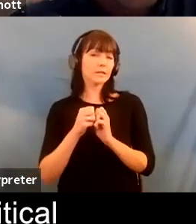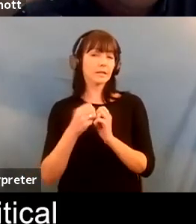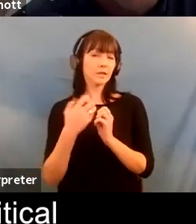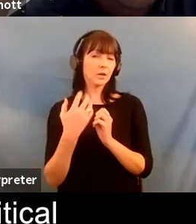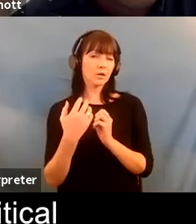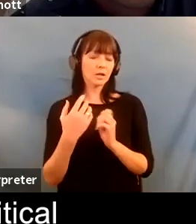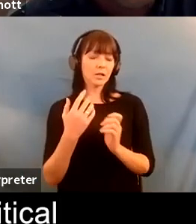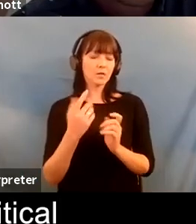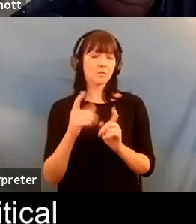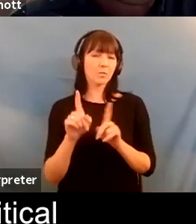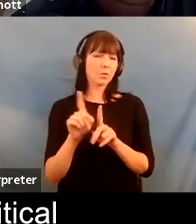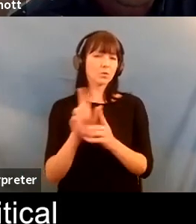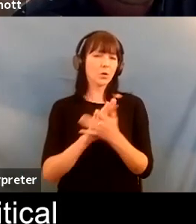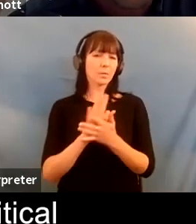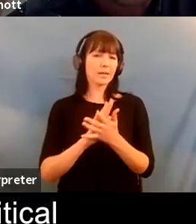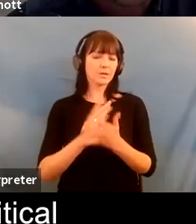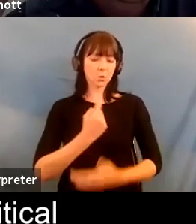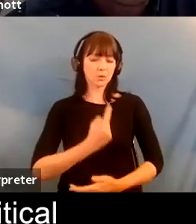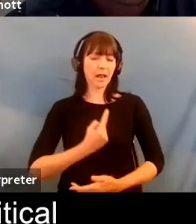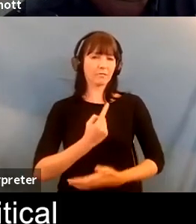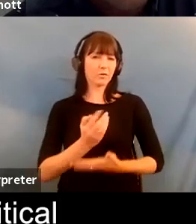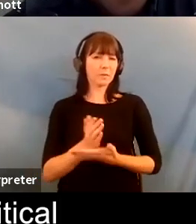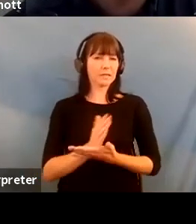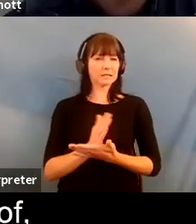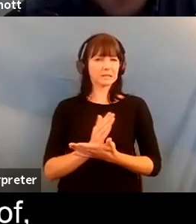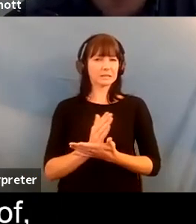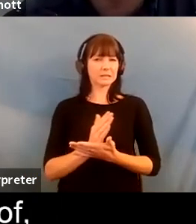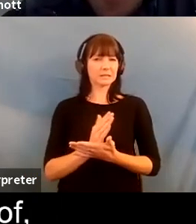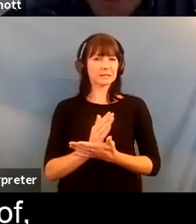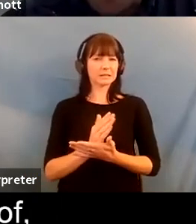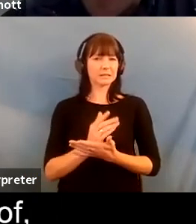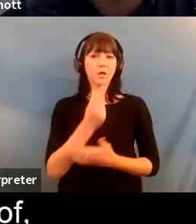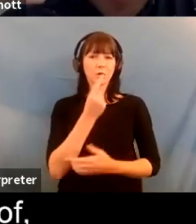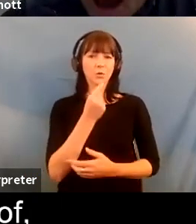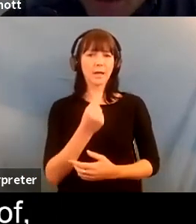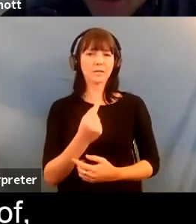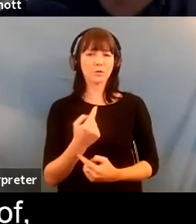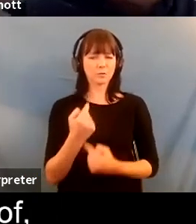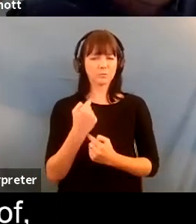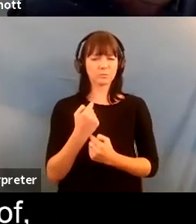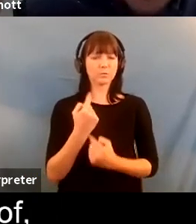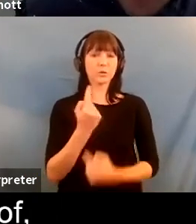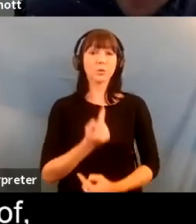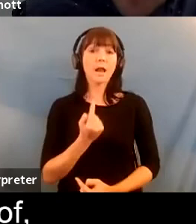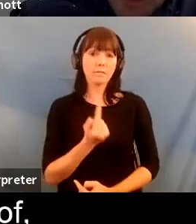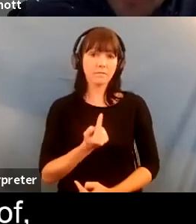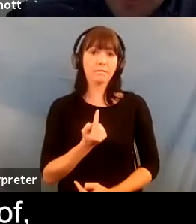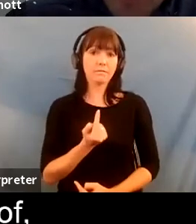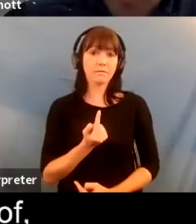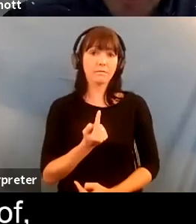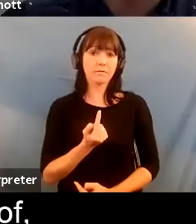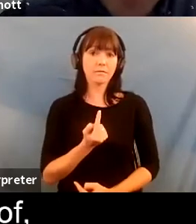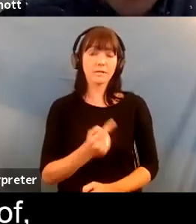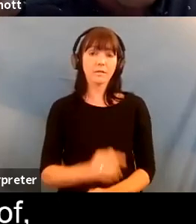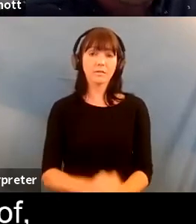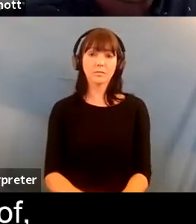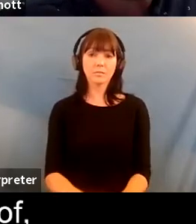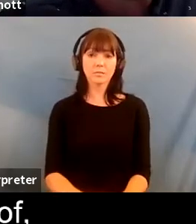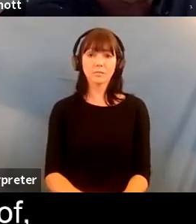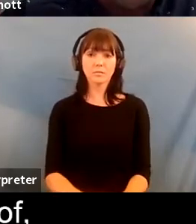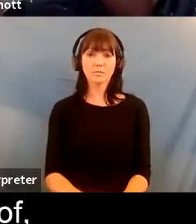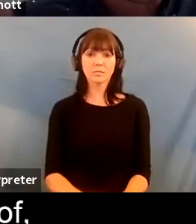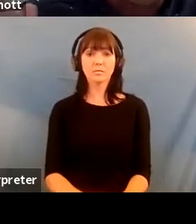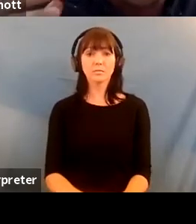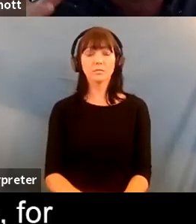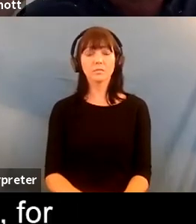-doubt and those kind of critical questions that we turn on ourselves i think um but i i love that idea of of sort of being in the